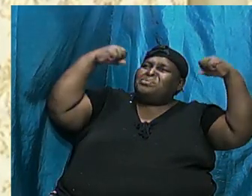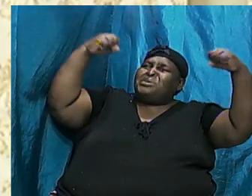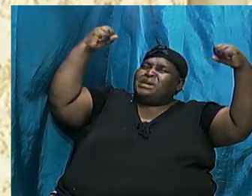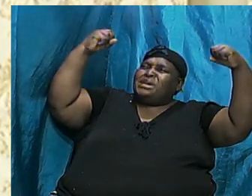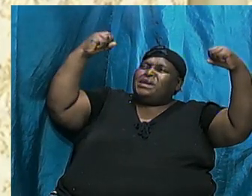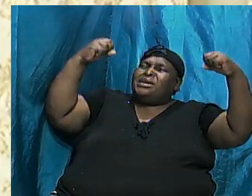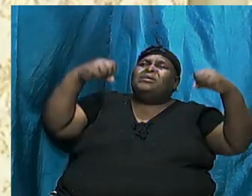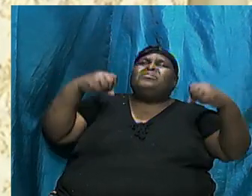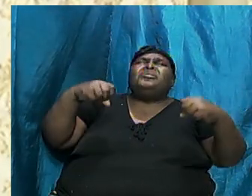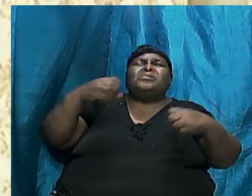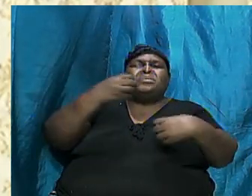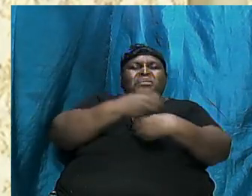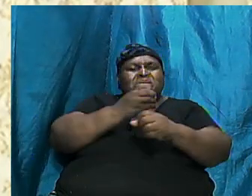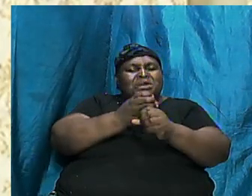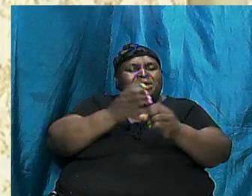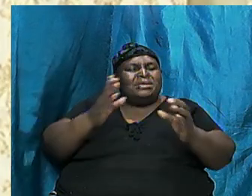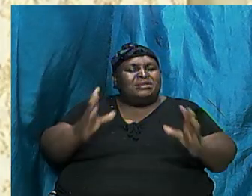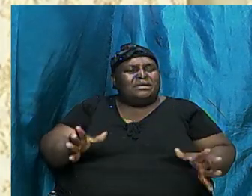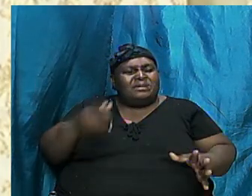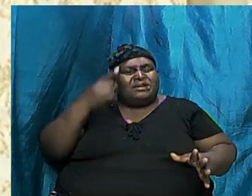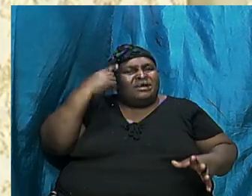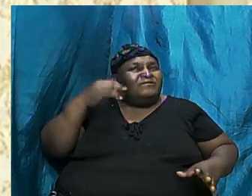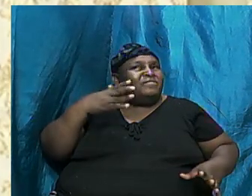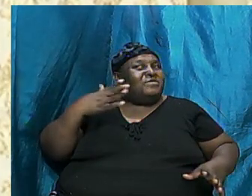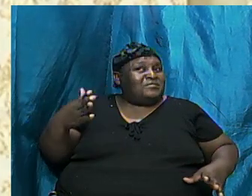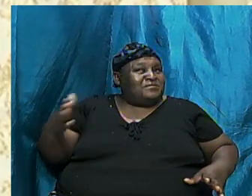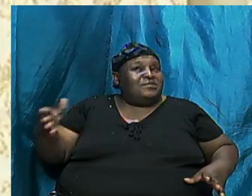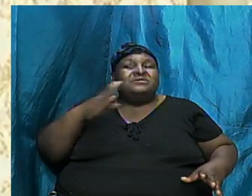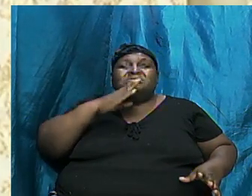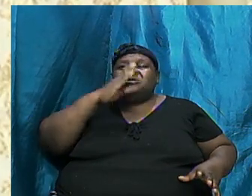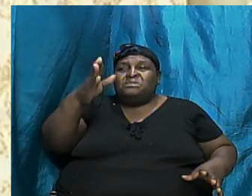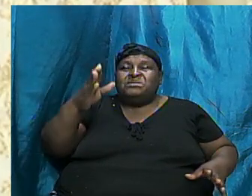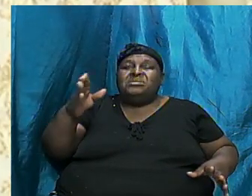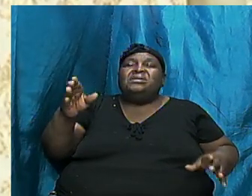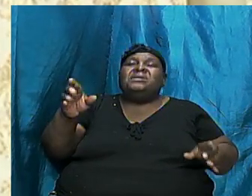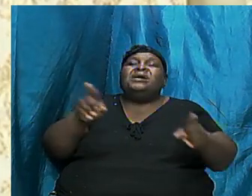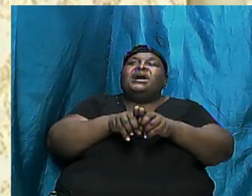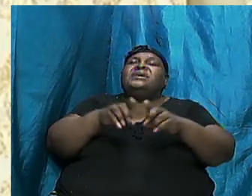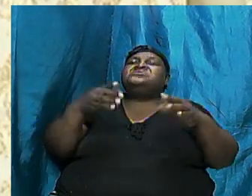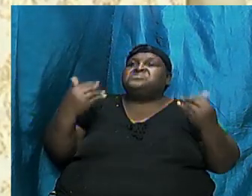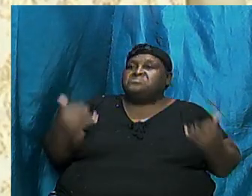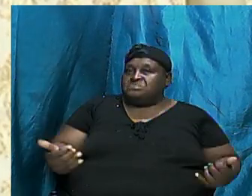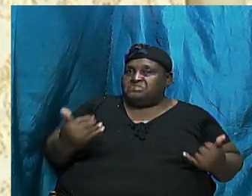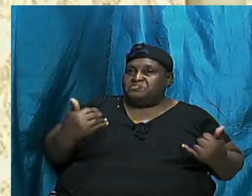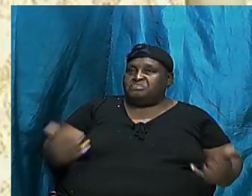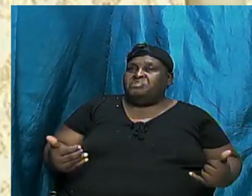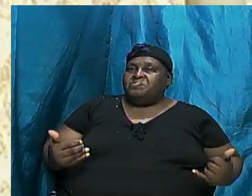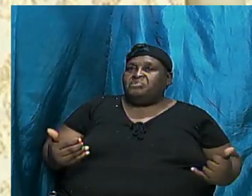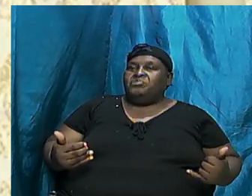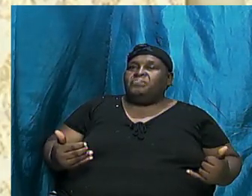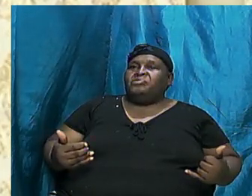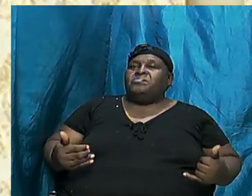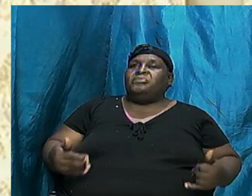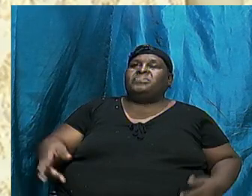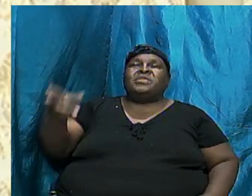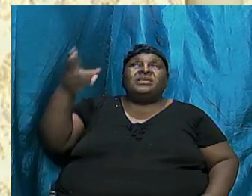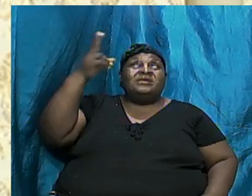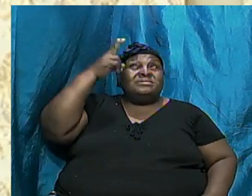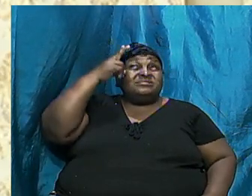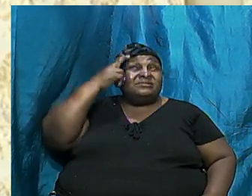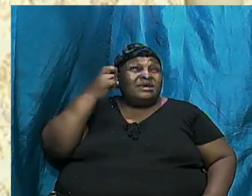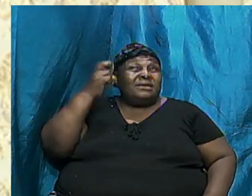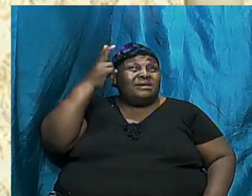creator for things to be as it is now and so Satan literally